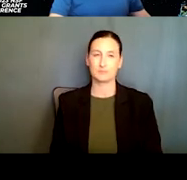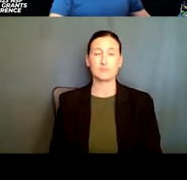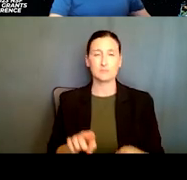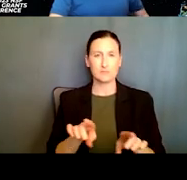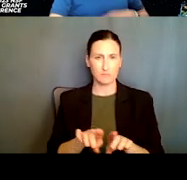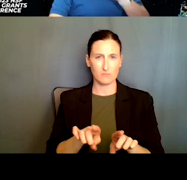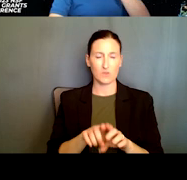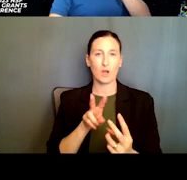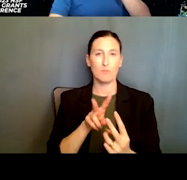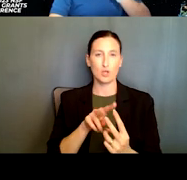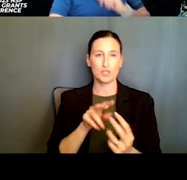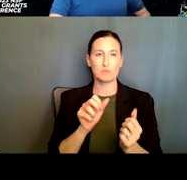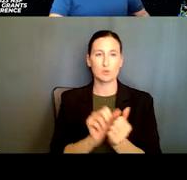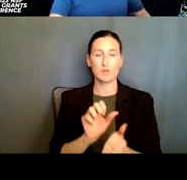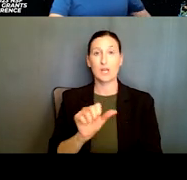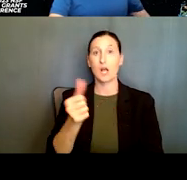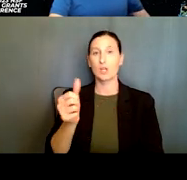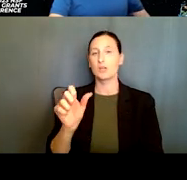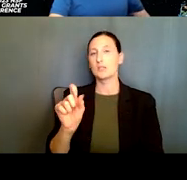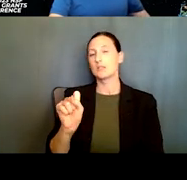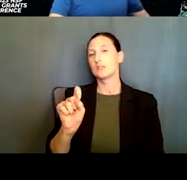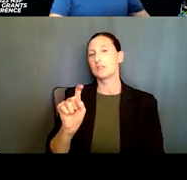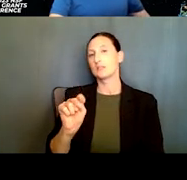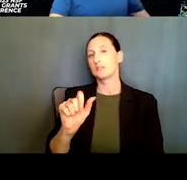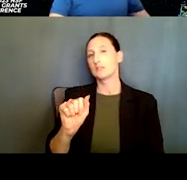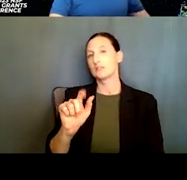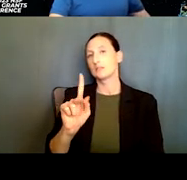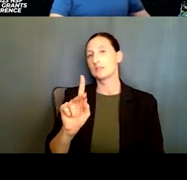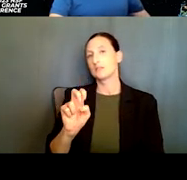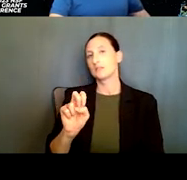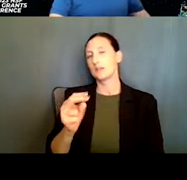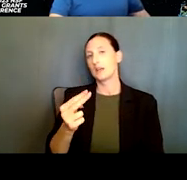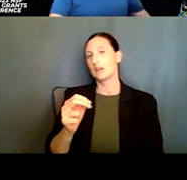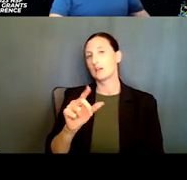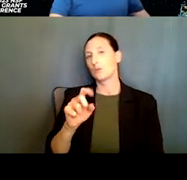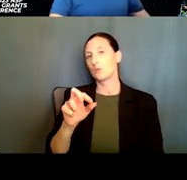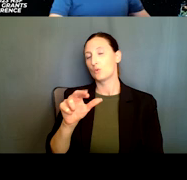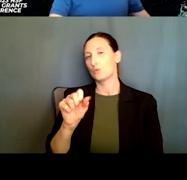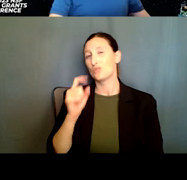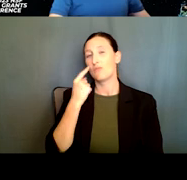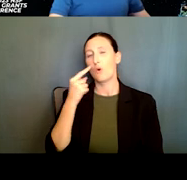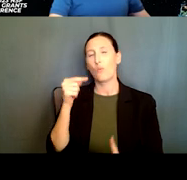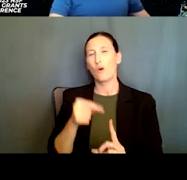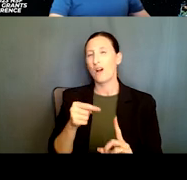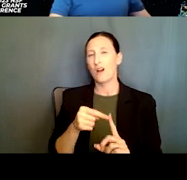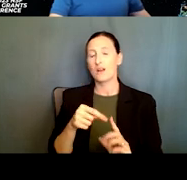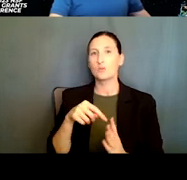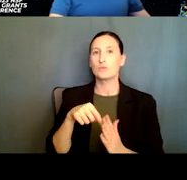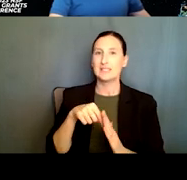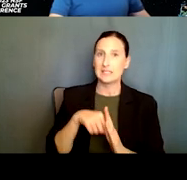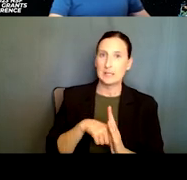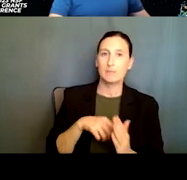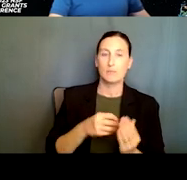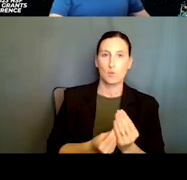with other stakeholders. Um, essentially the objectives are to deepen and grow the research and innovation, uh, to make